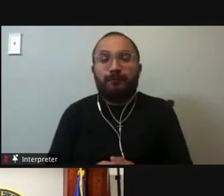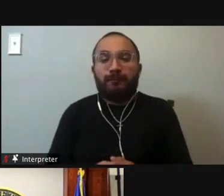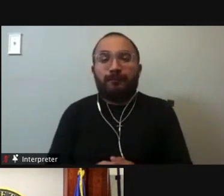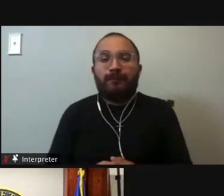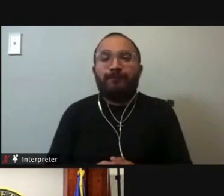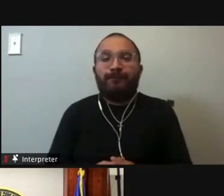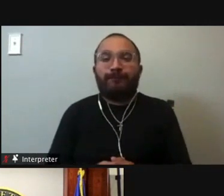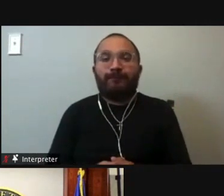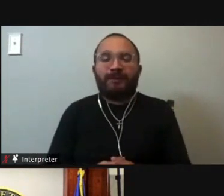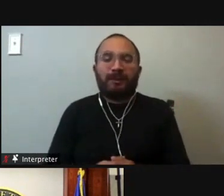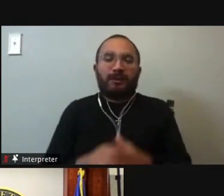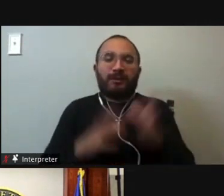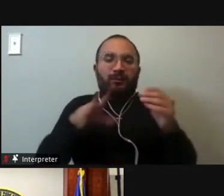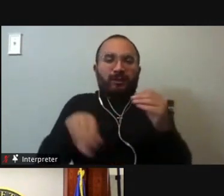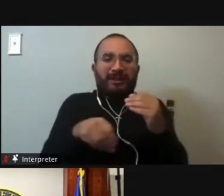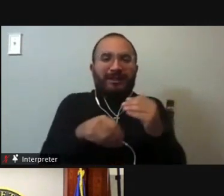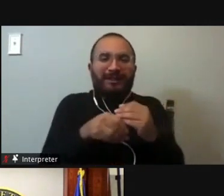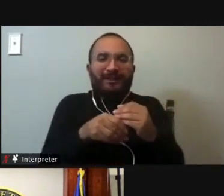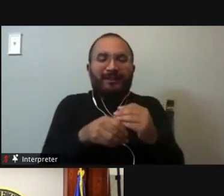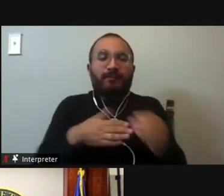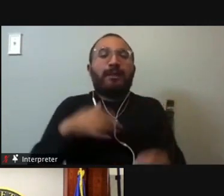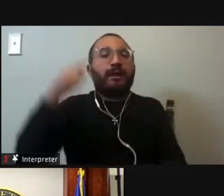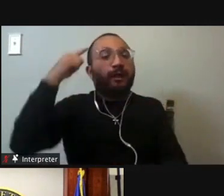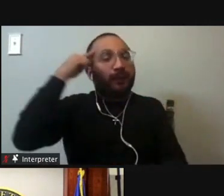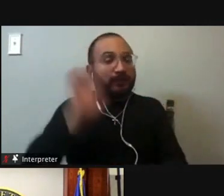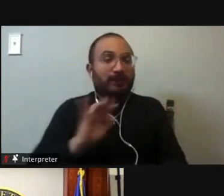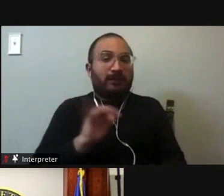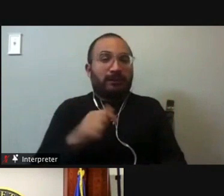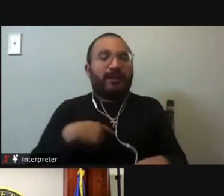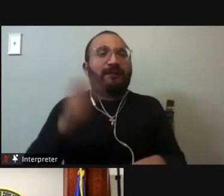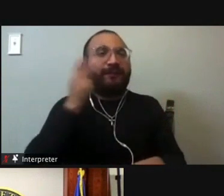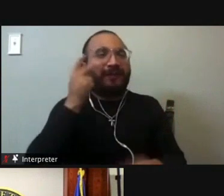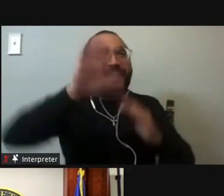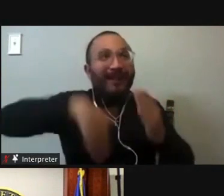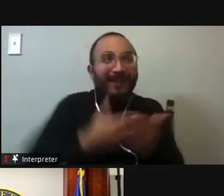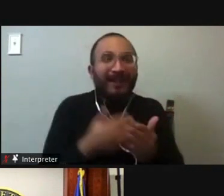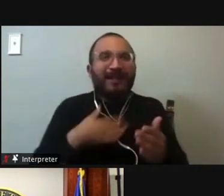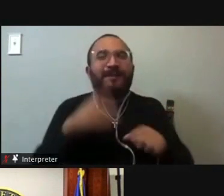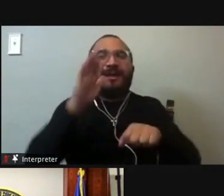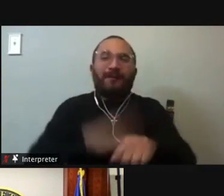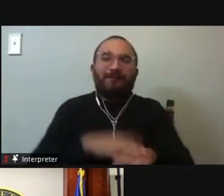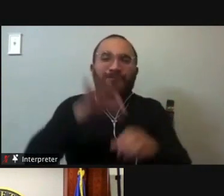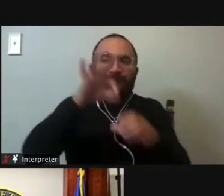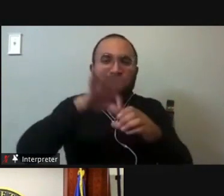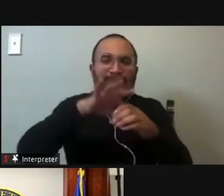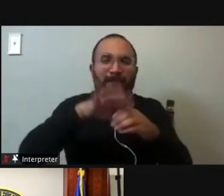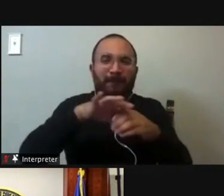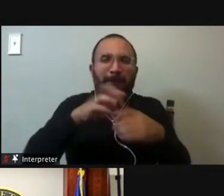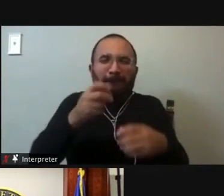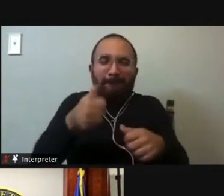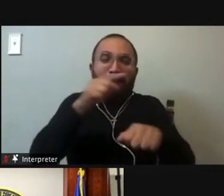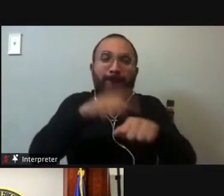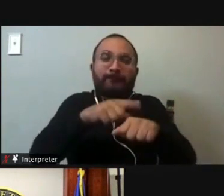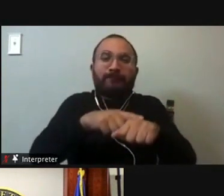I would add a few thoughts with that. So you know, I've seen it all. I've been on the ballot a few times. My first race was in